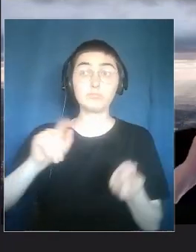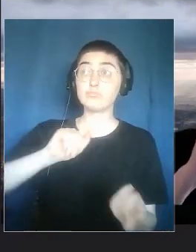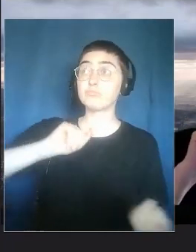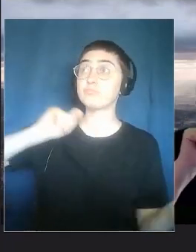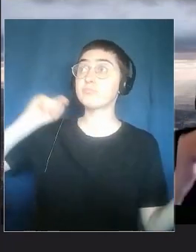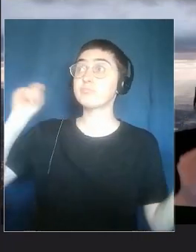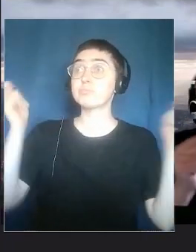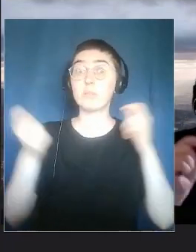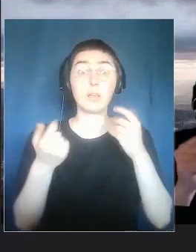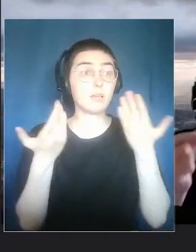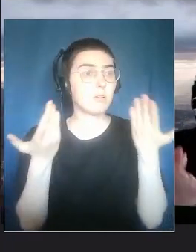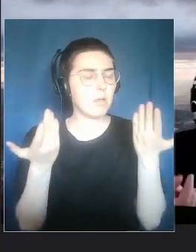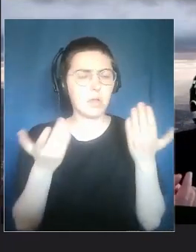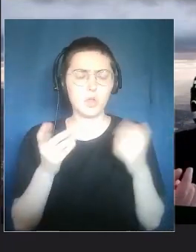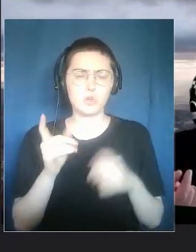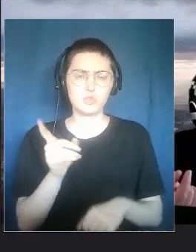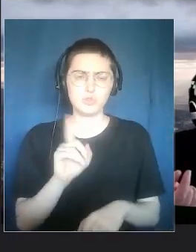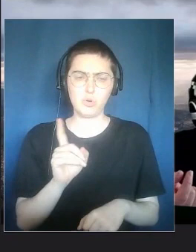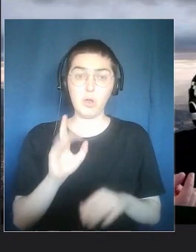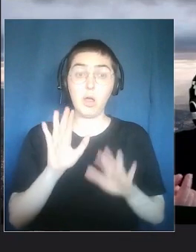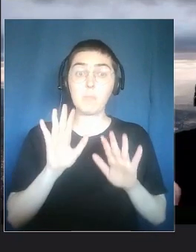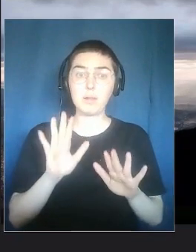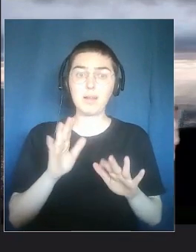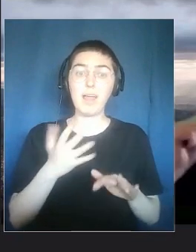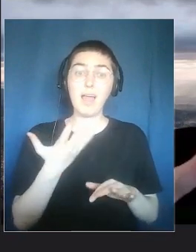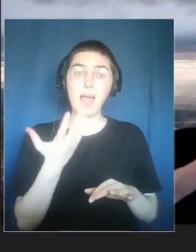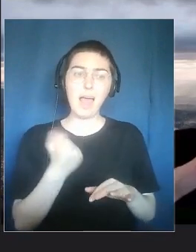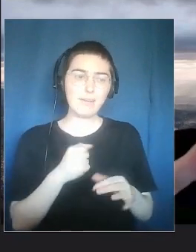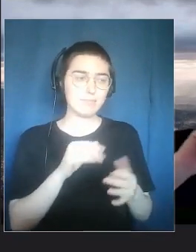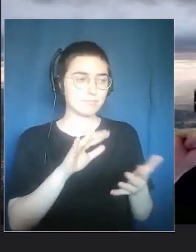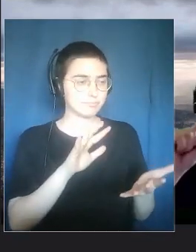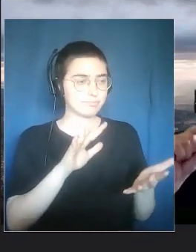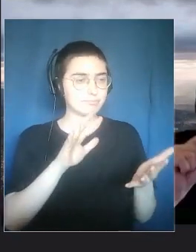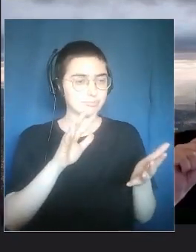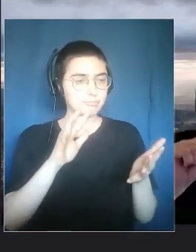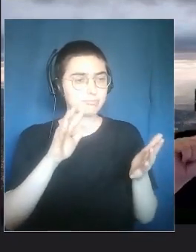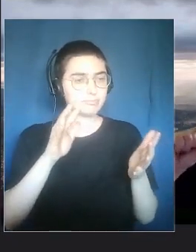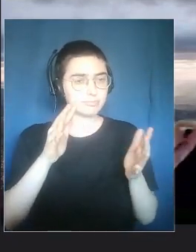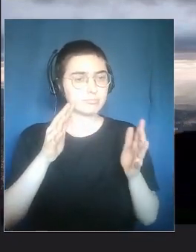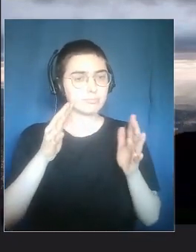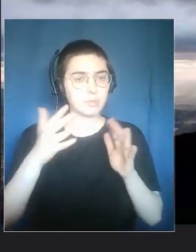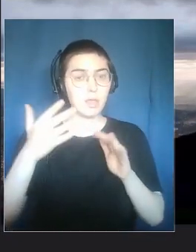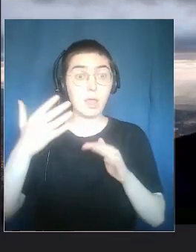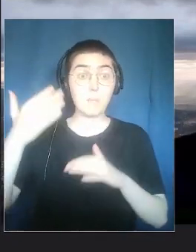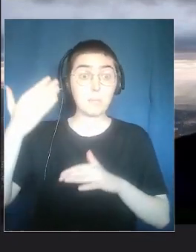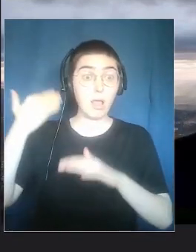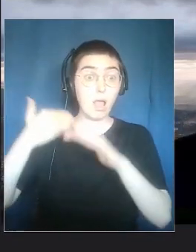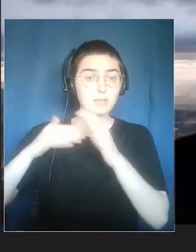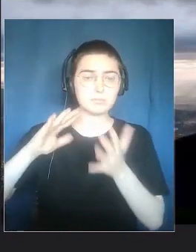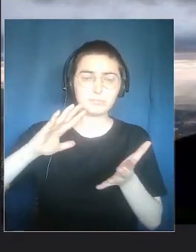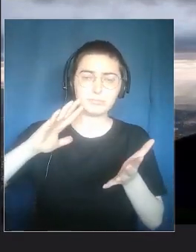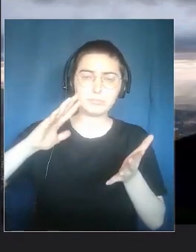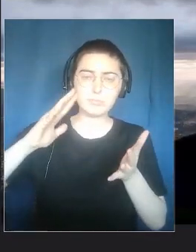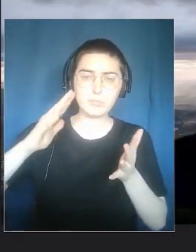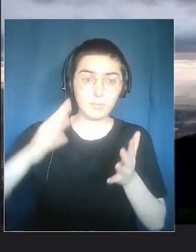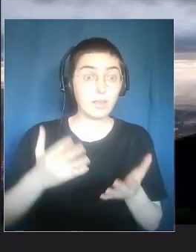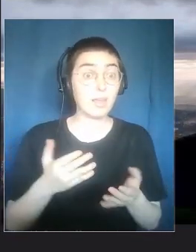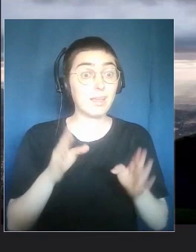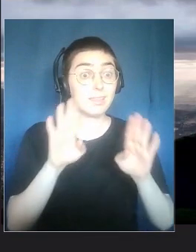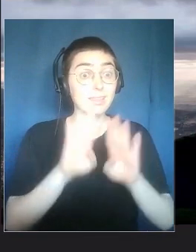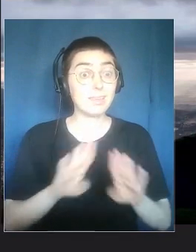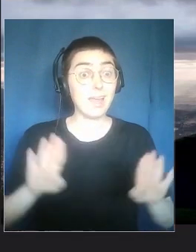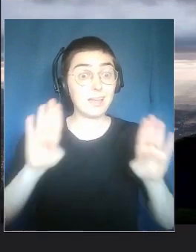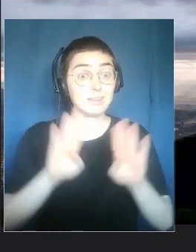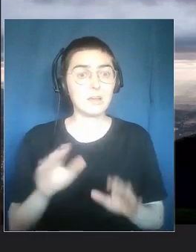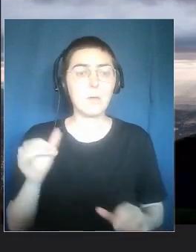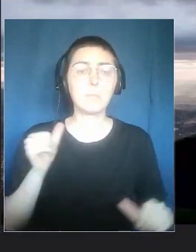for example, mental institution. So